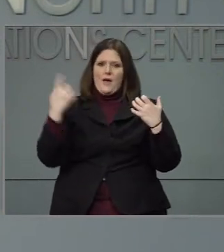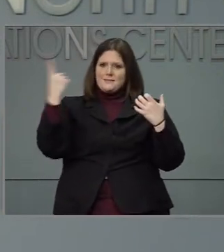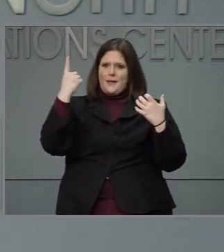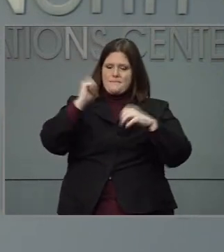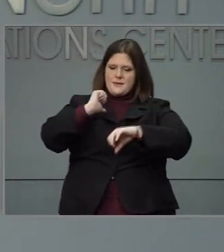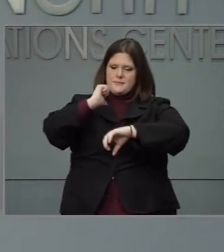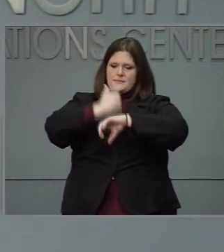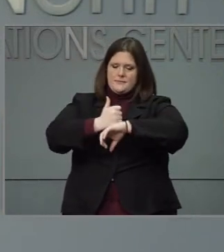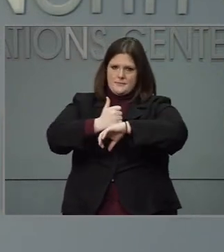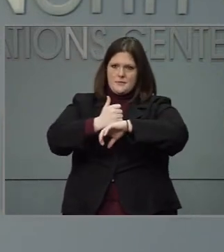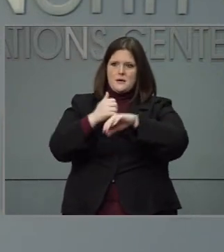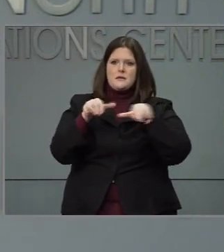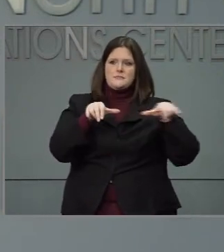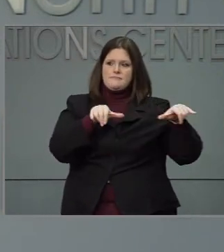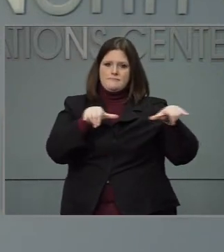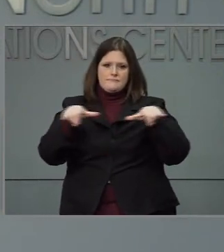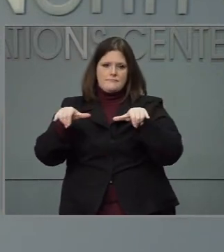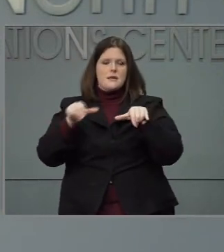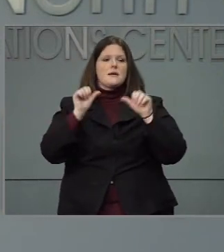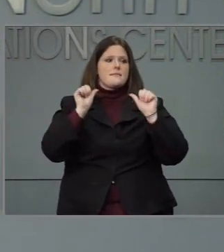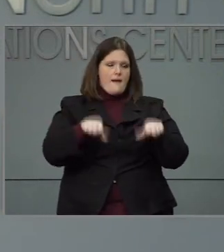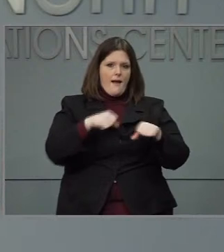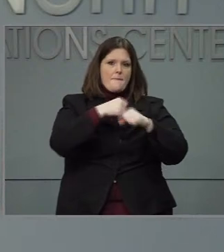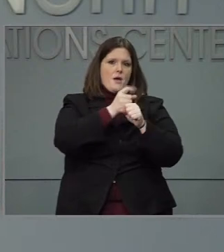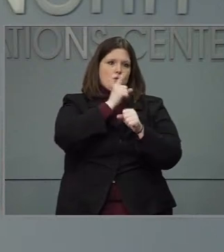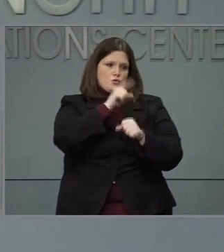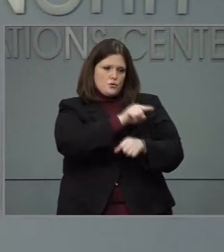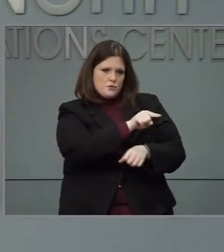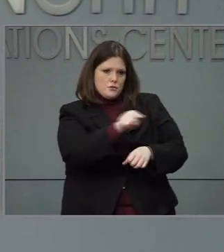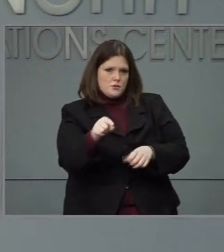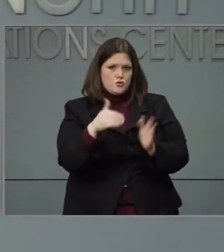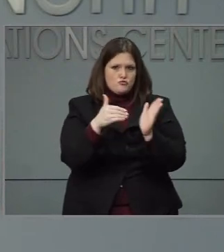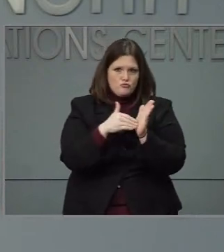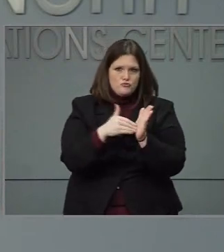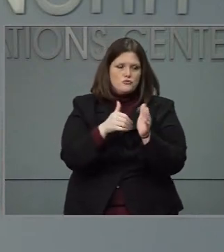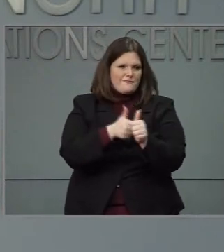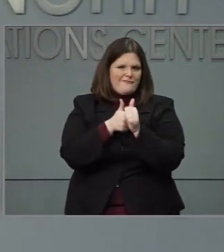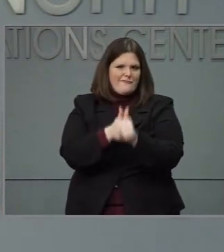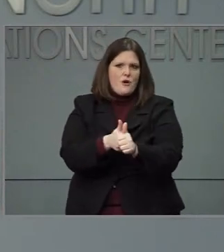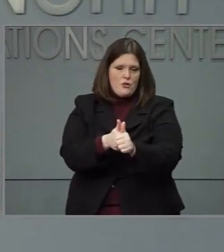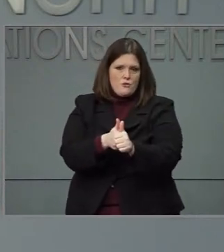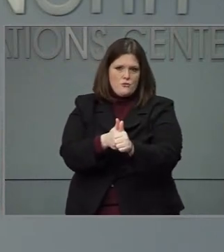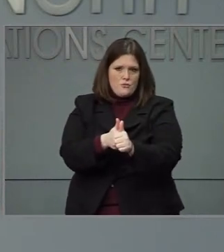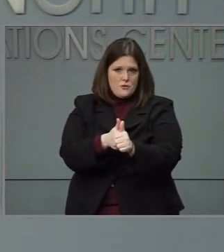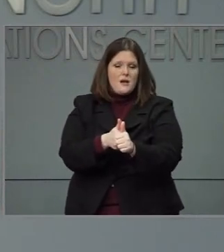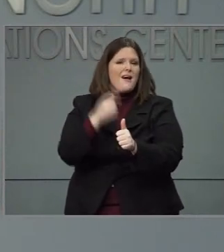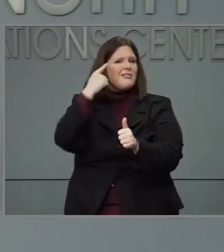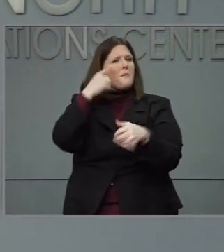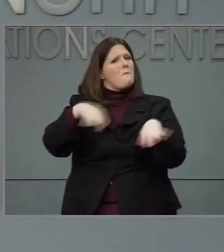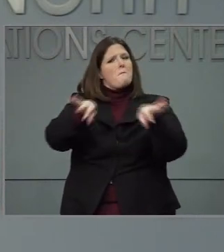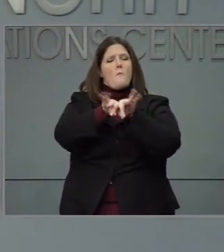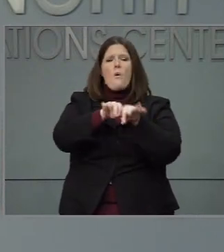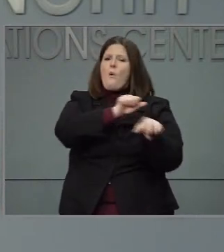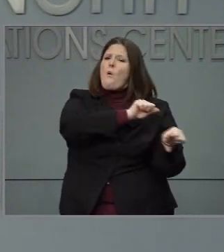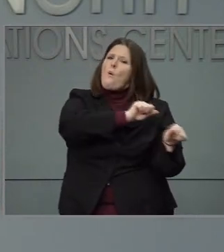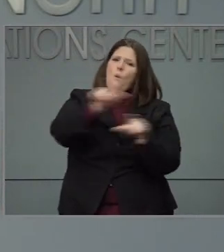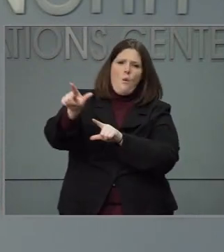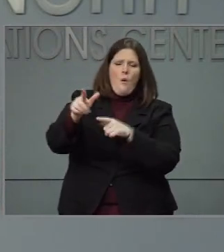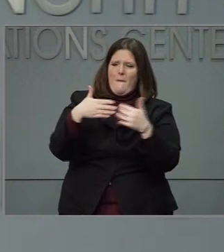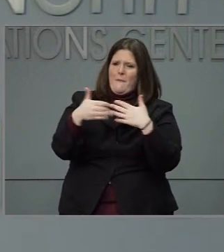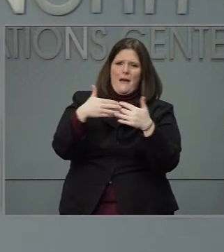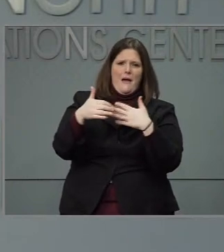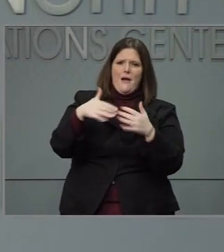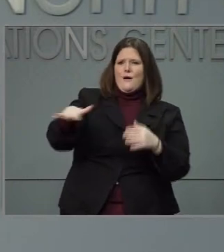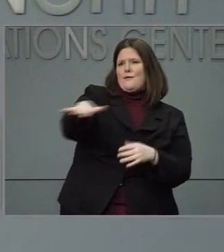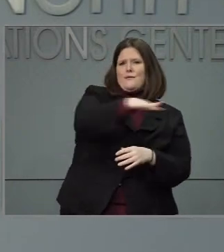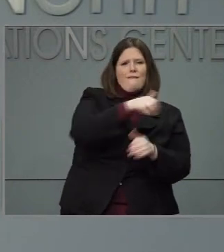could enforce. I think it's really important for everybody to stick to this priority list as much as possible,